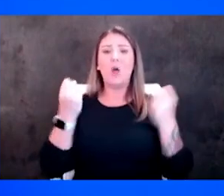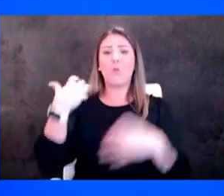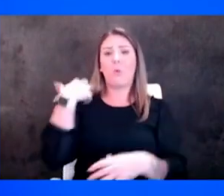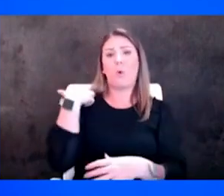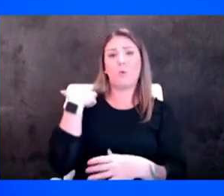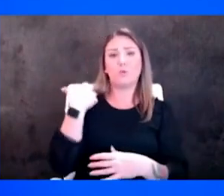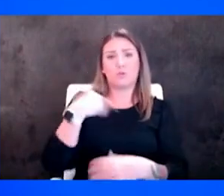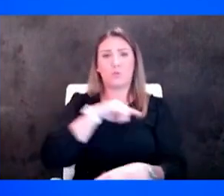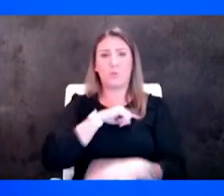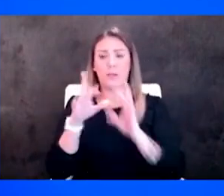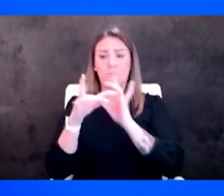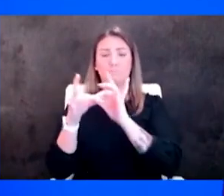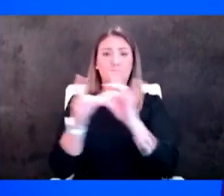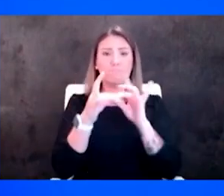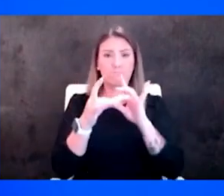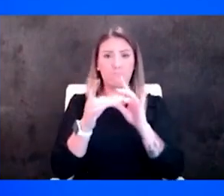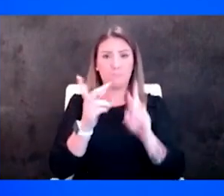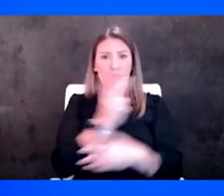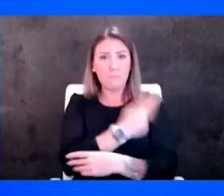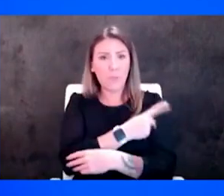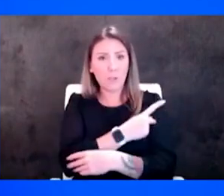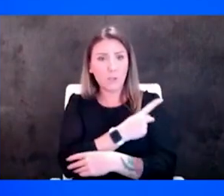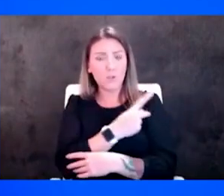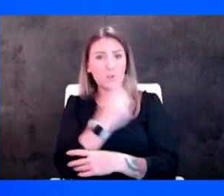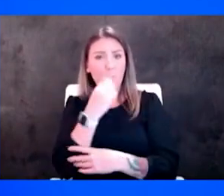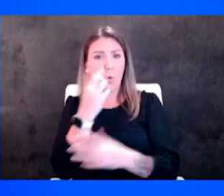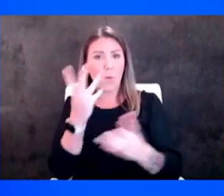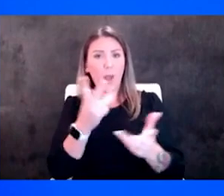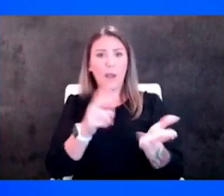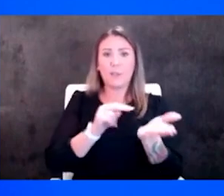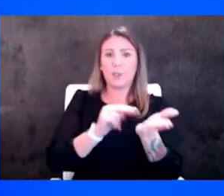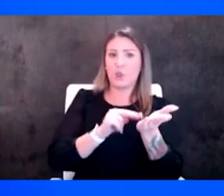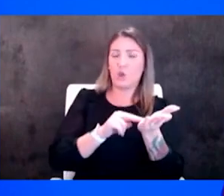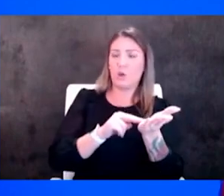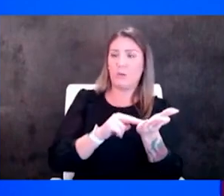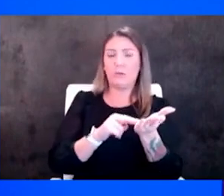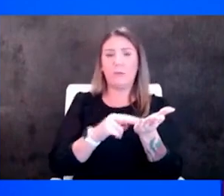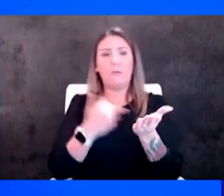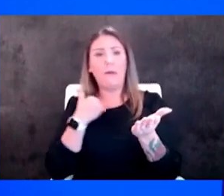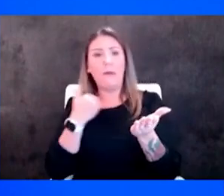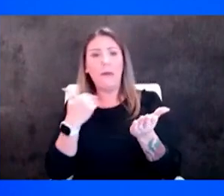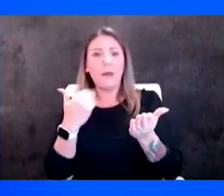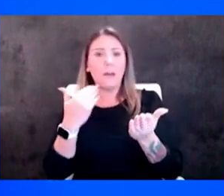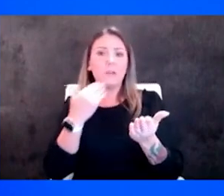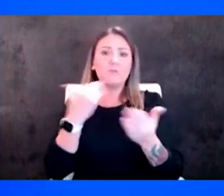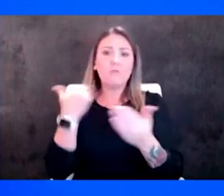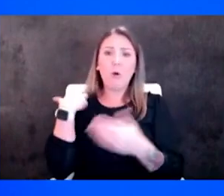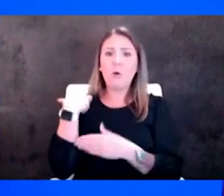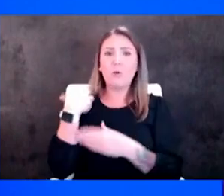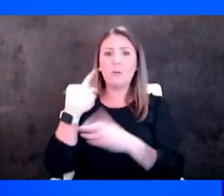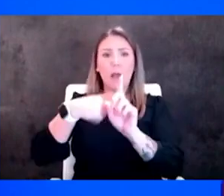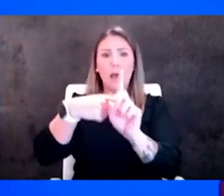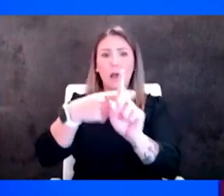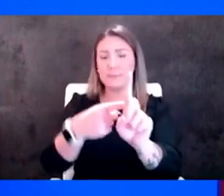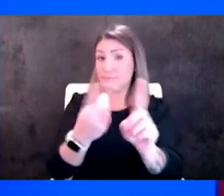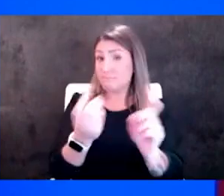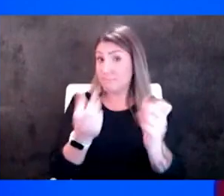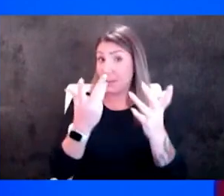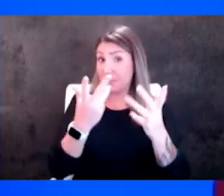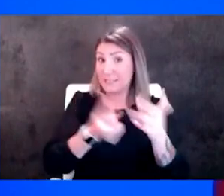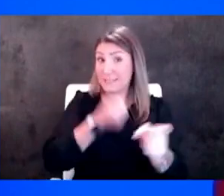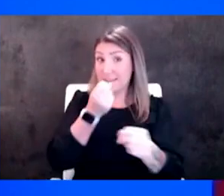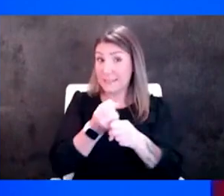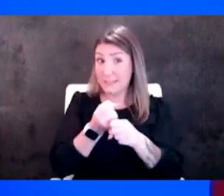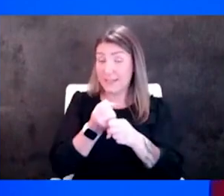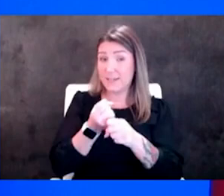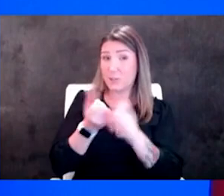patients to a nurse health coach month after month after month in many cases for years folks with two or